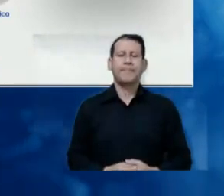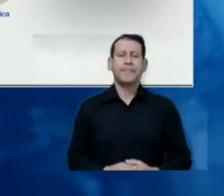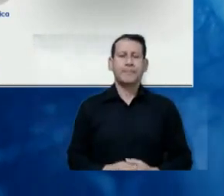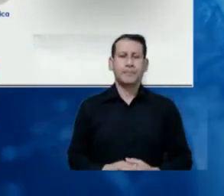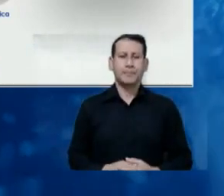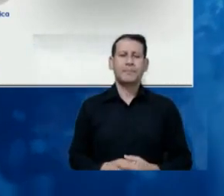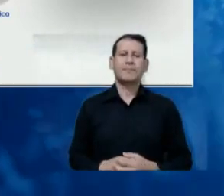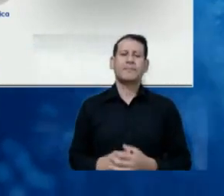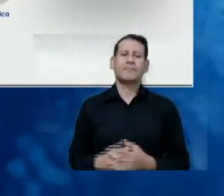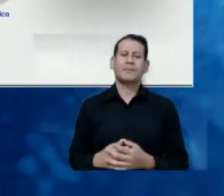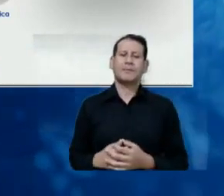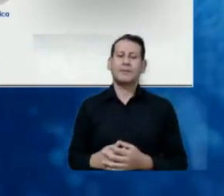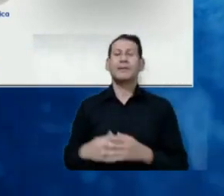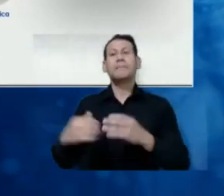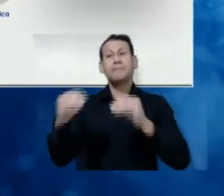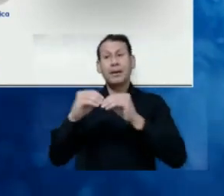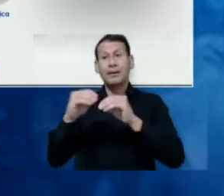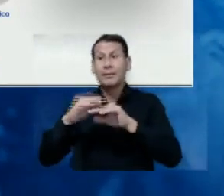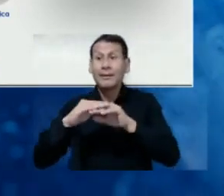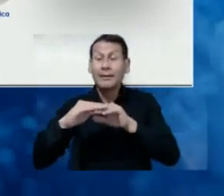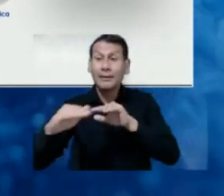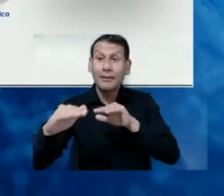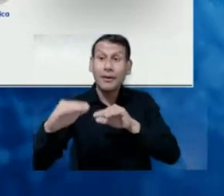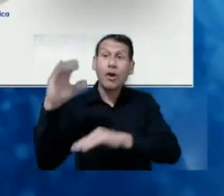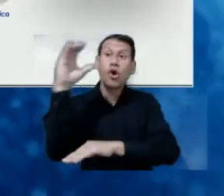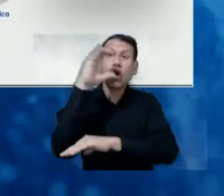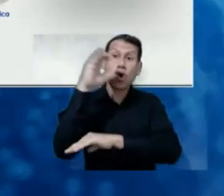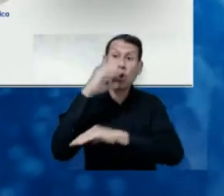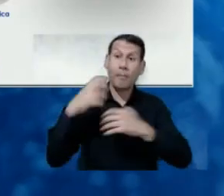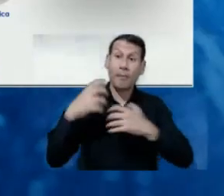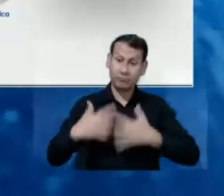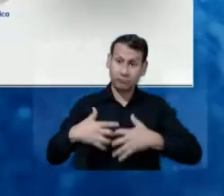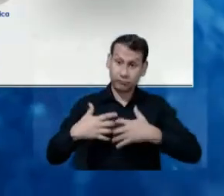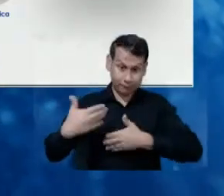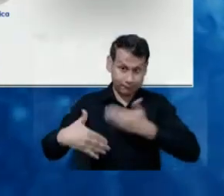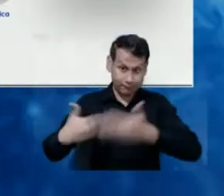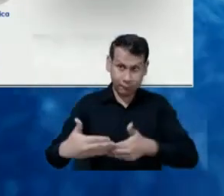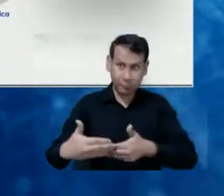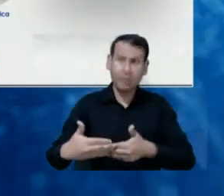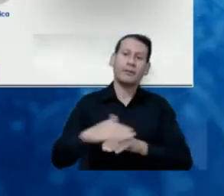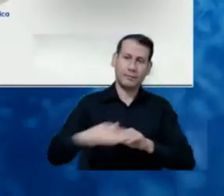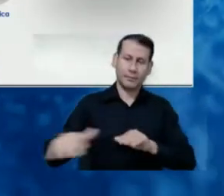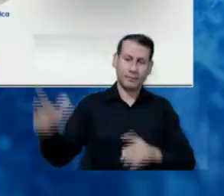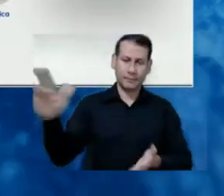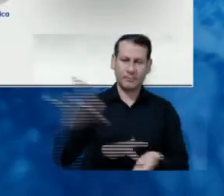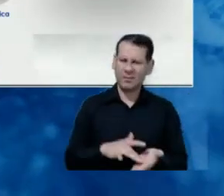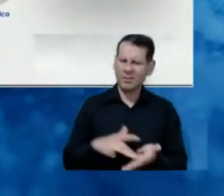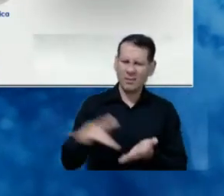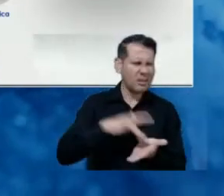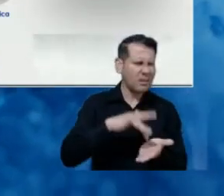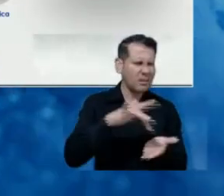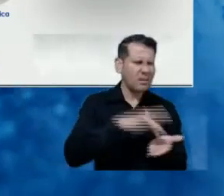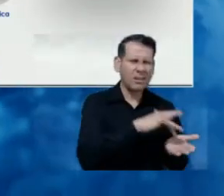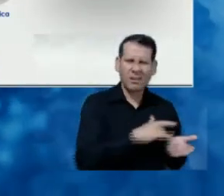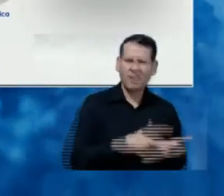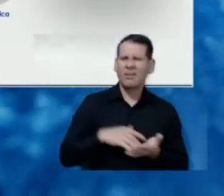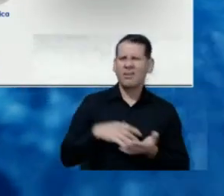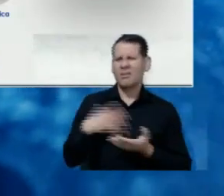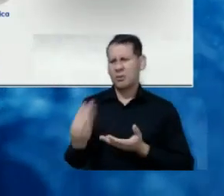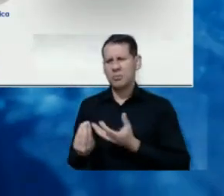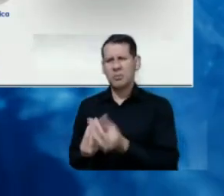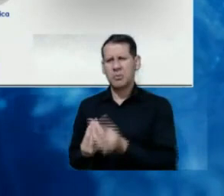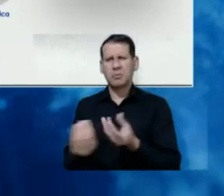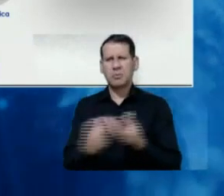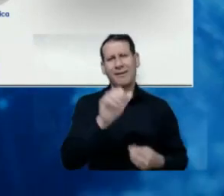was invited to Colombia Productiva, that is the name of the workshop. The trade guilds participated, the